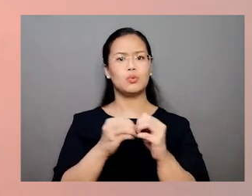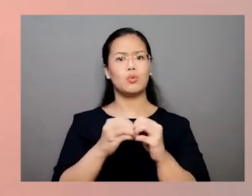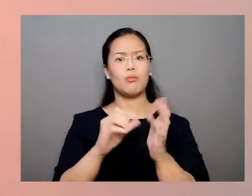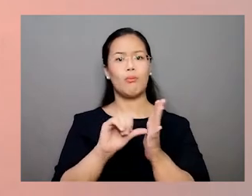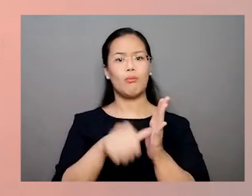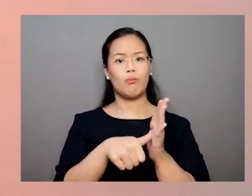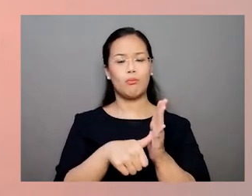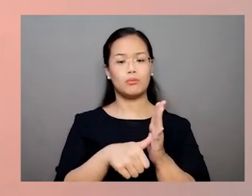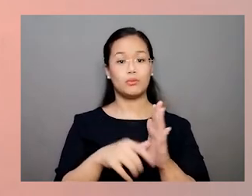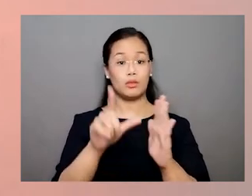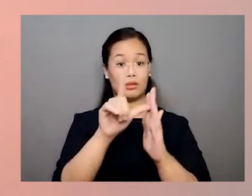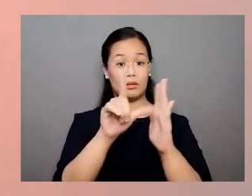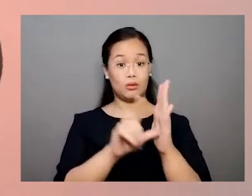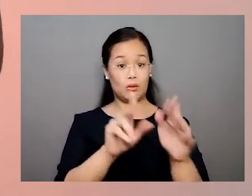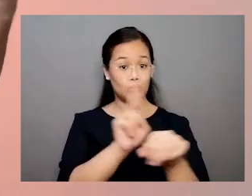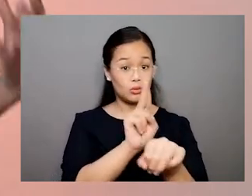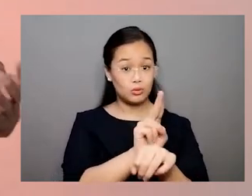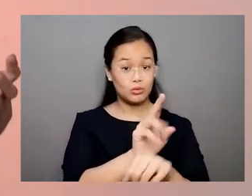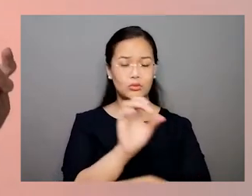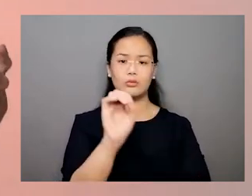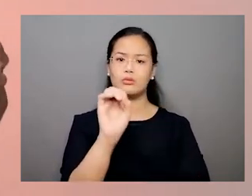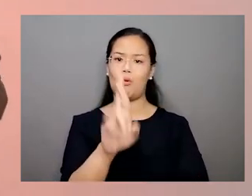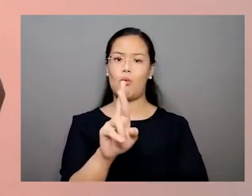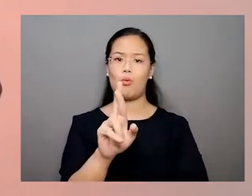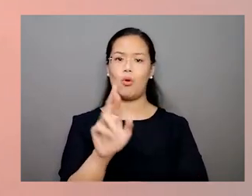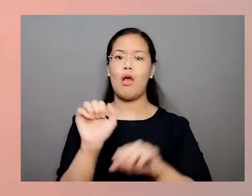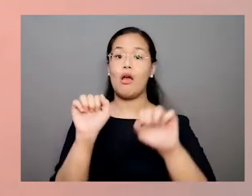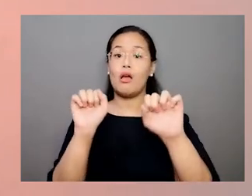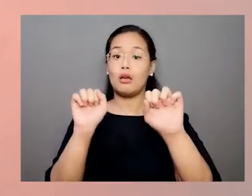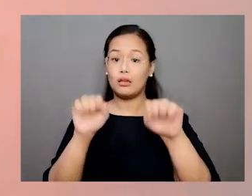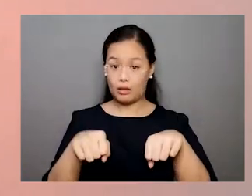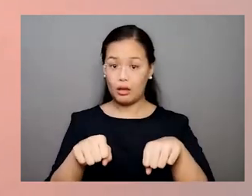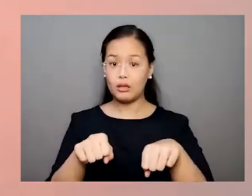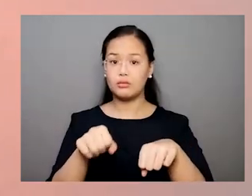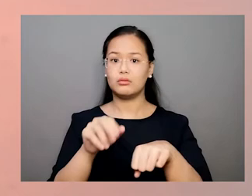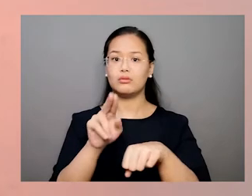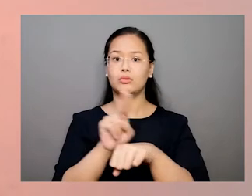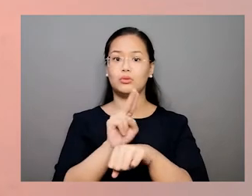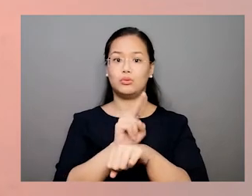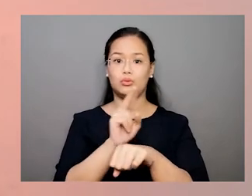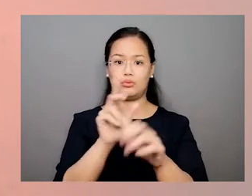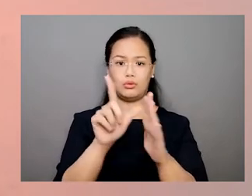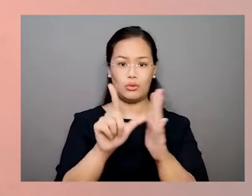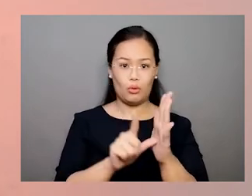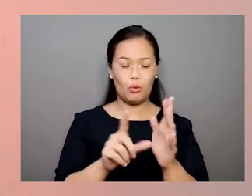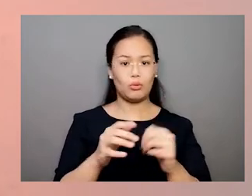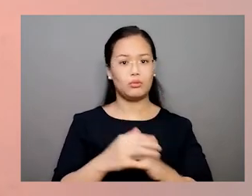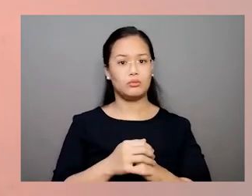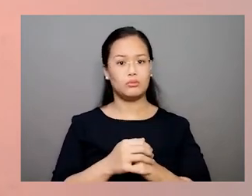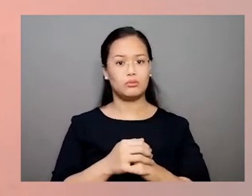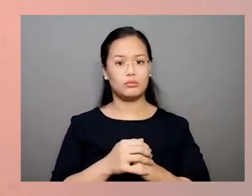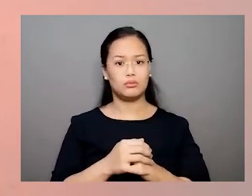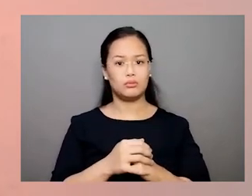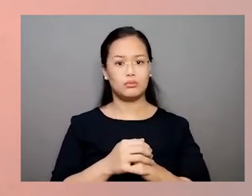Which is emphasized? Is it the use of the law or the ability to use the law?